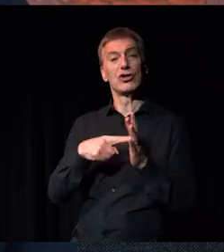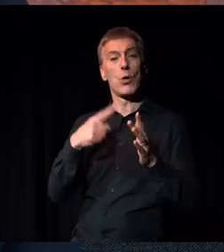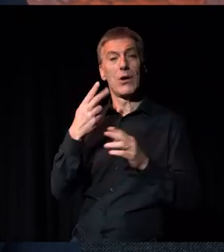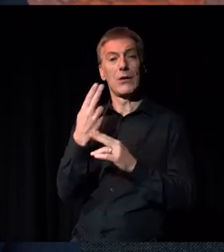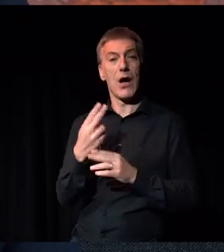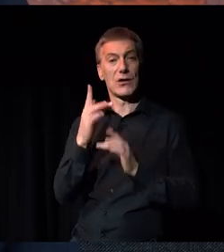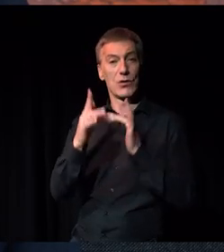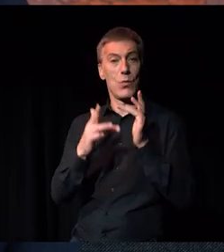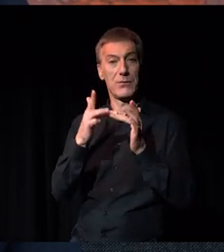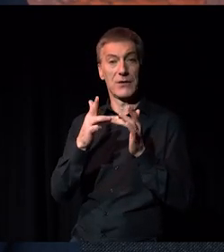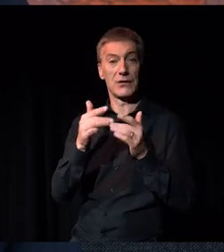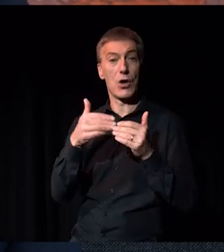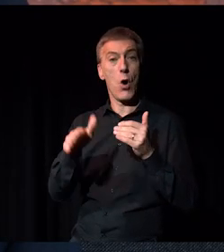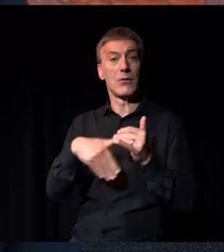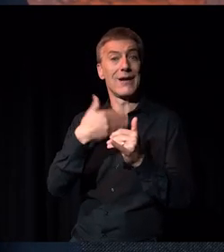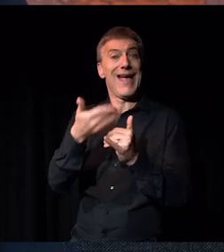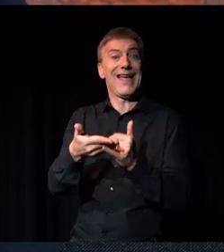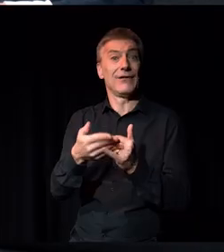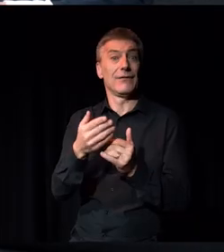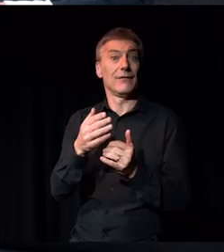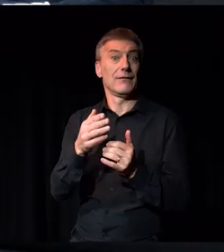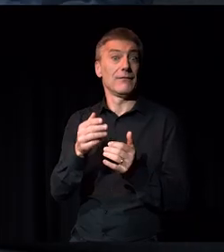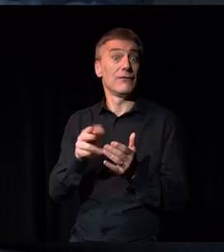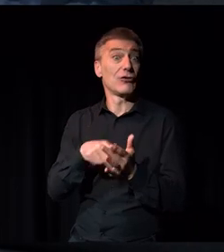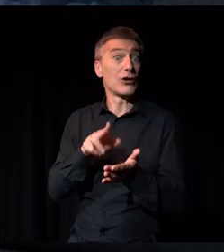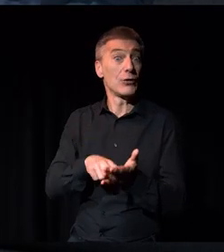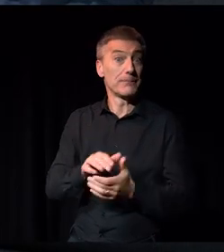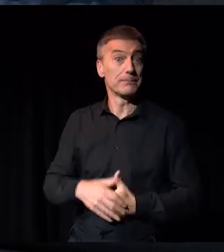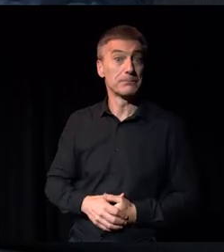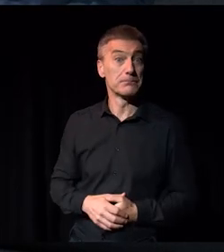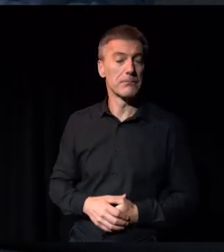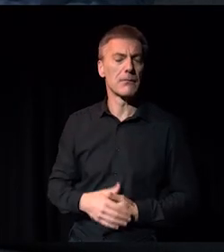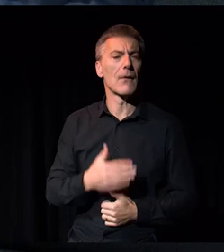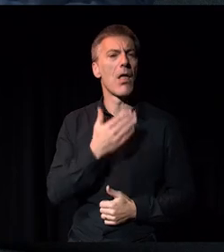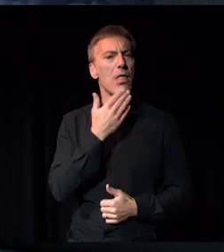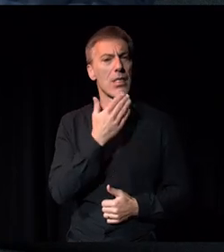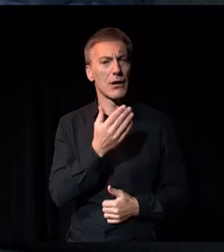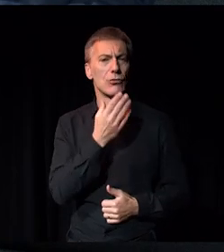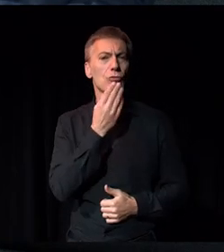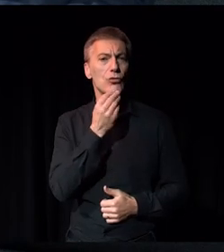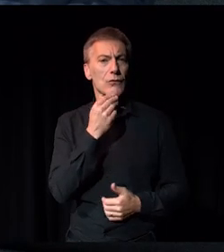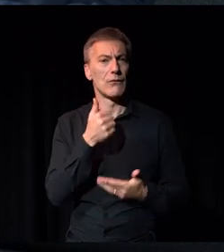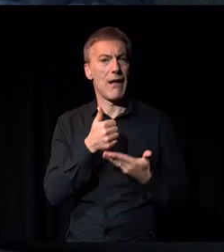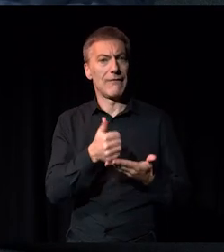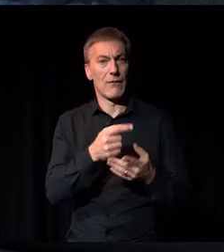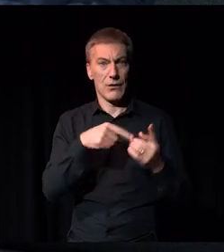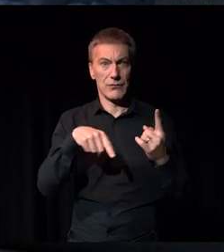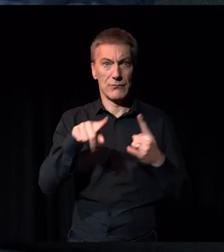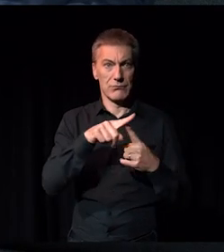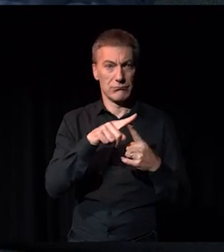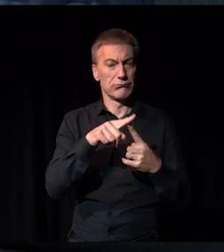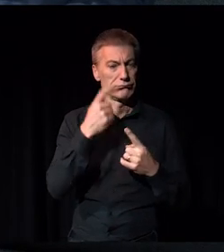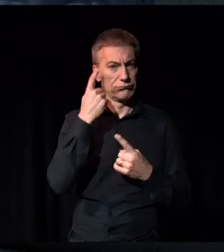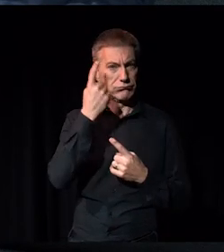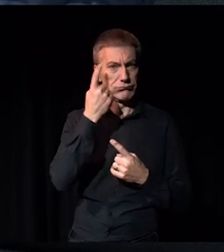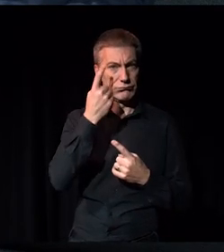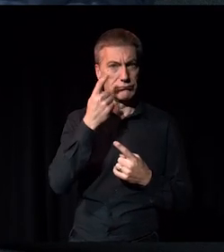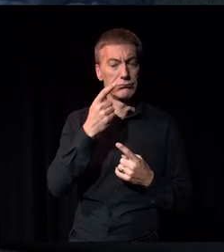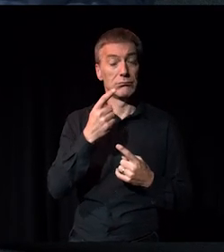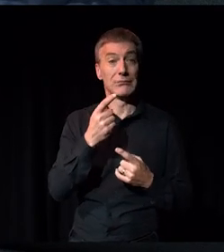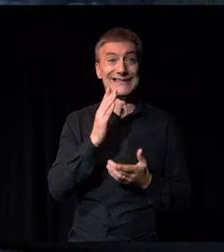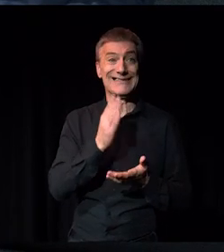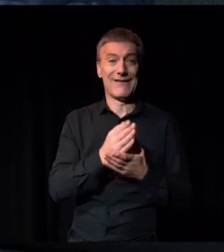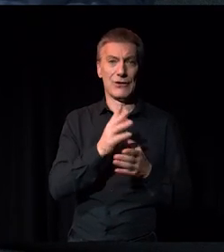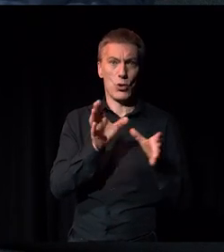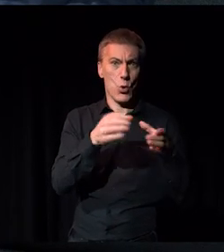until the end of January. Fantastic. Thanks, Kate. I think all of what you've said is really useful advice for the audience to be thinking about, and definitely one for